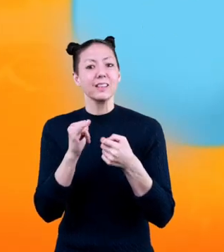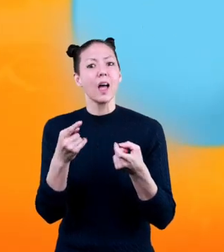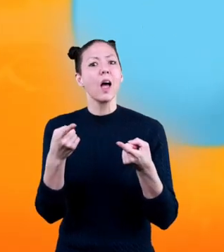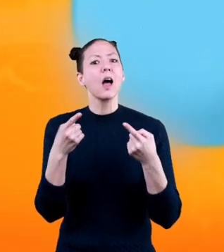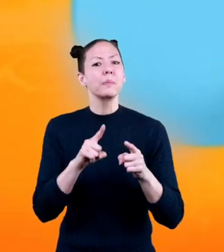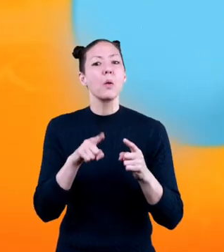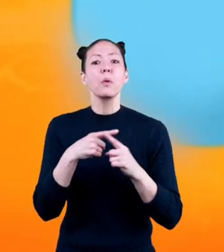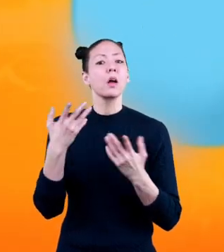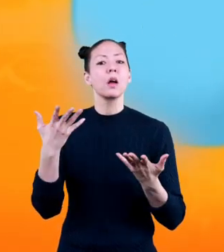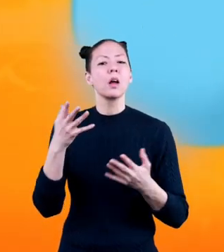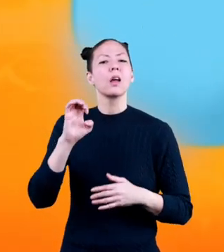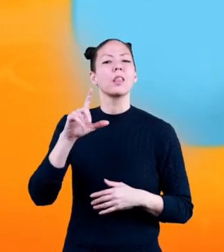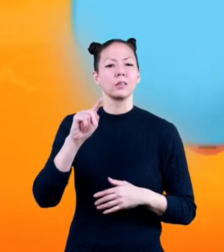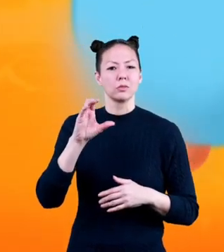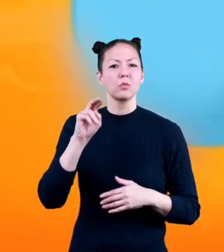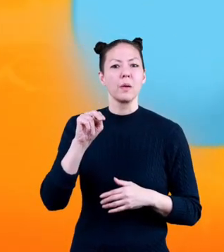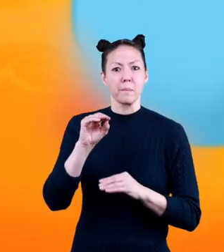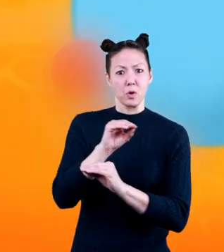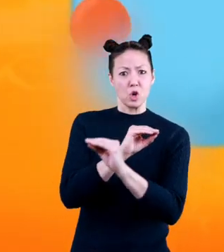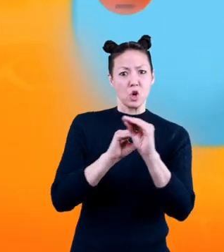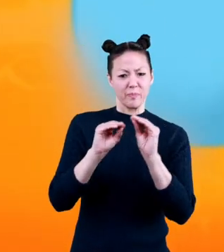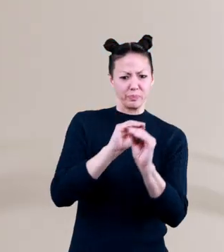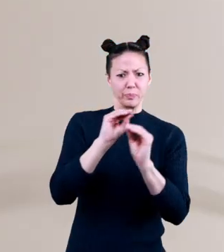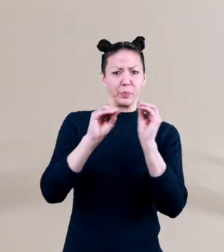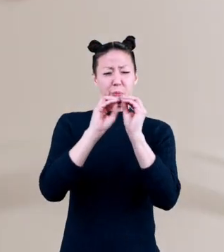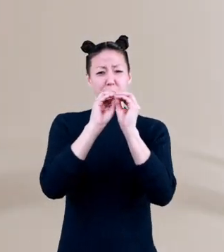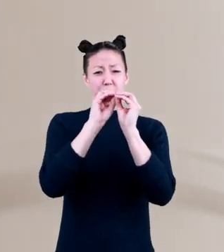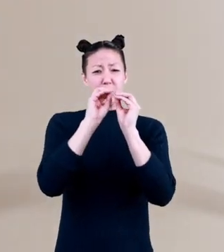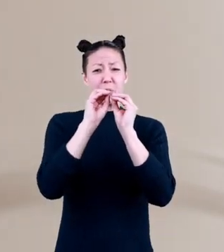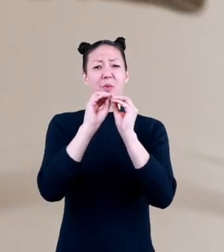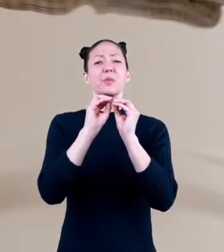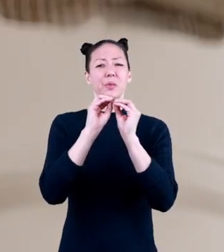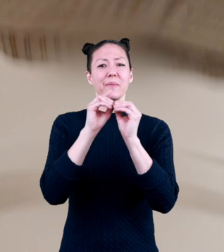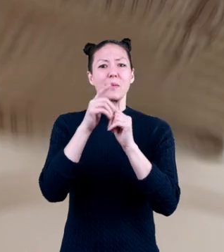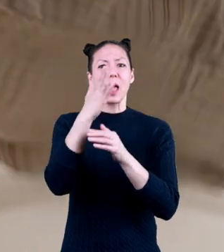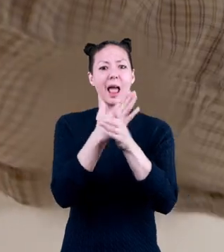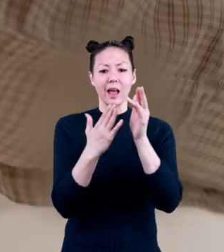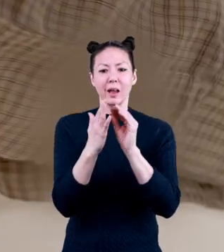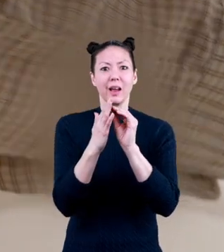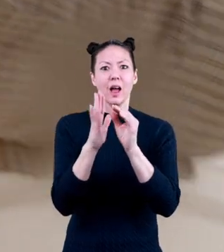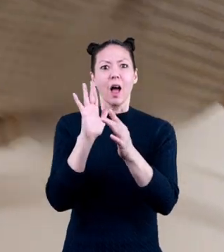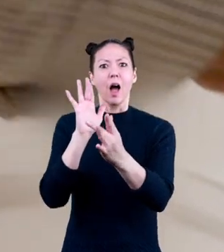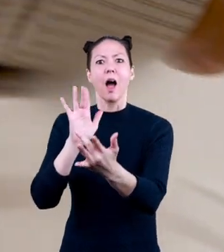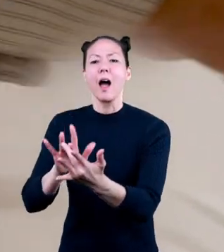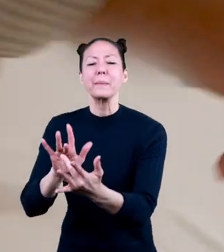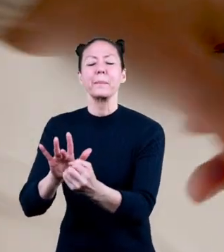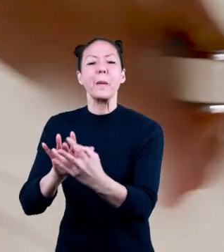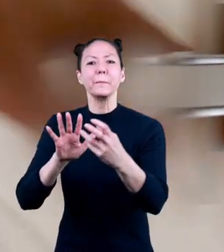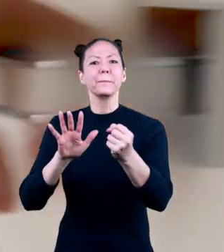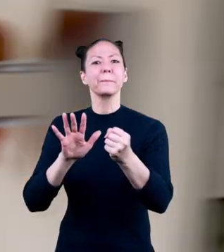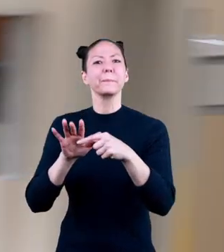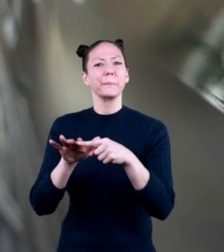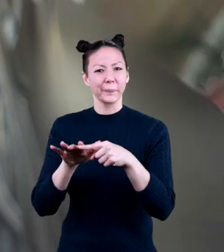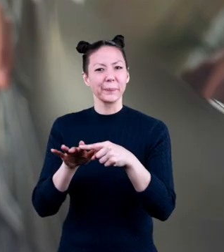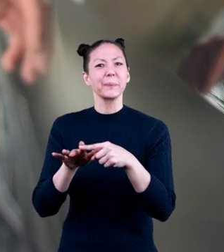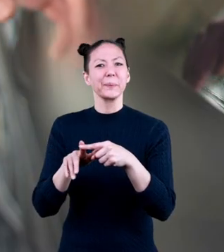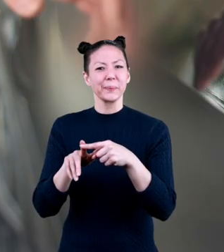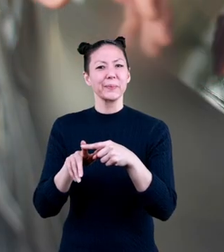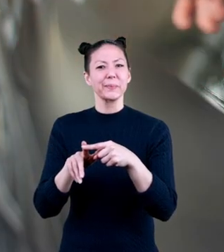happens when electrons move from one place to another, like from your hand to the doorknob.